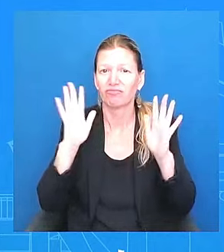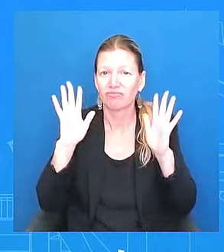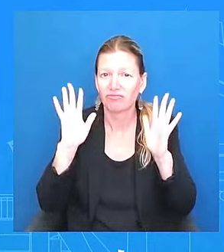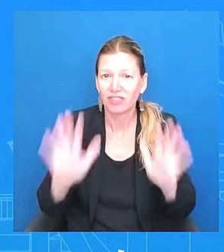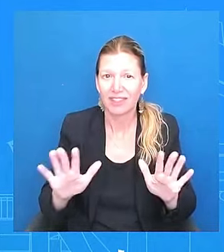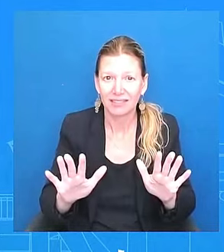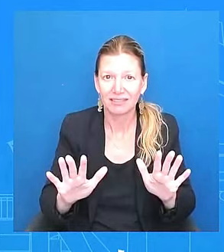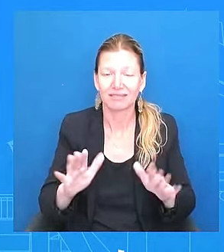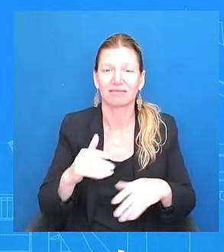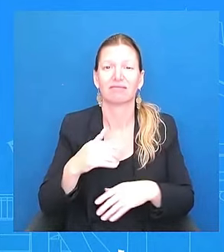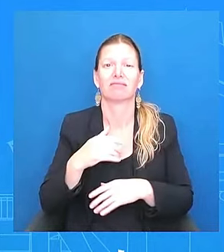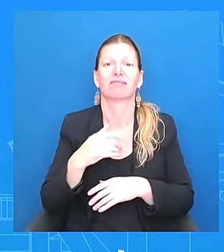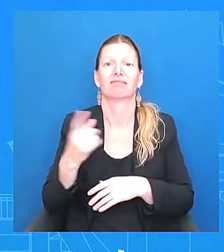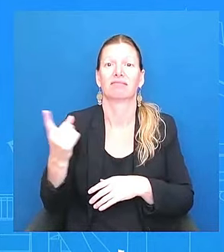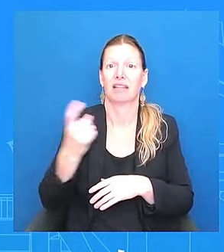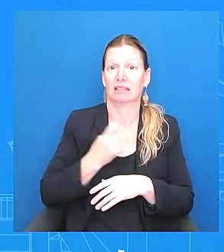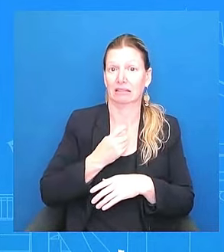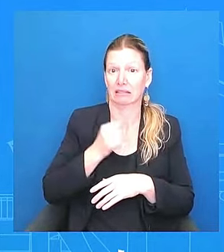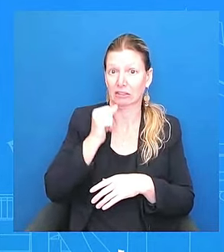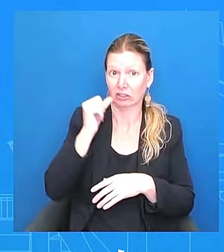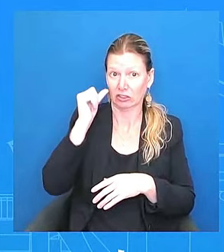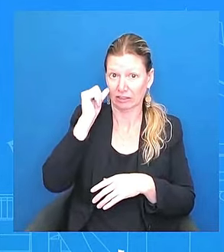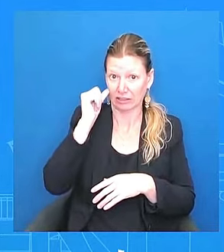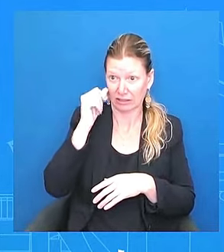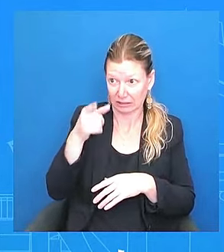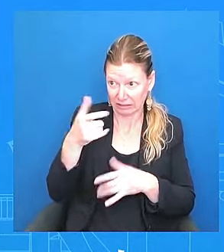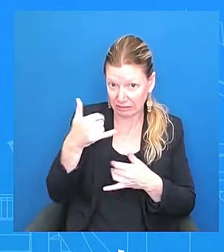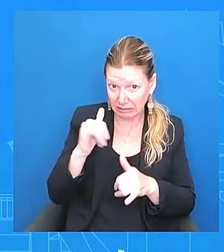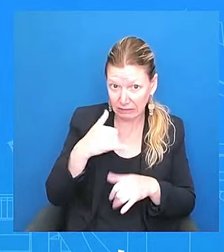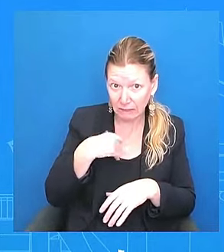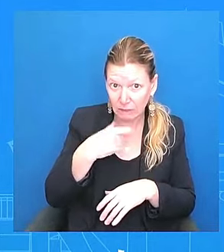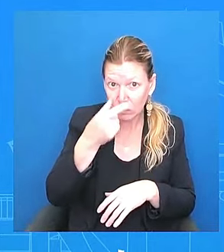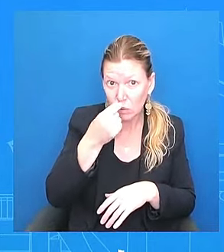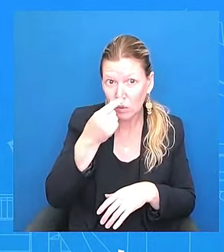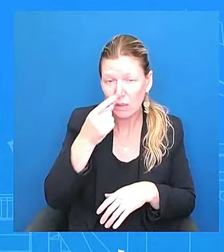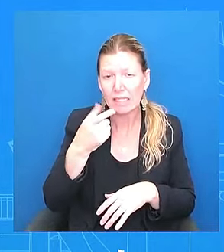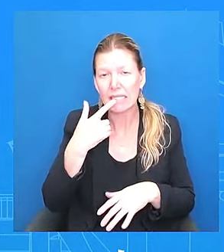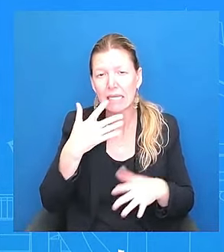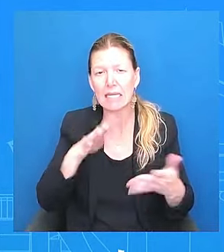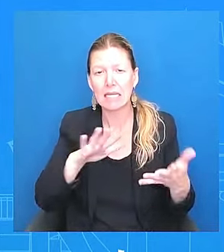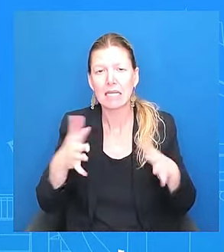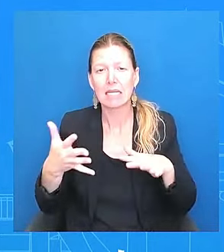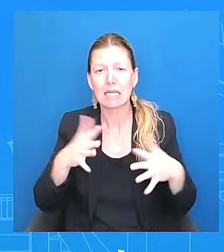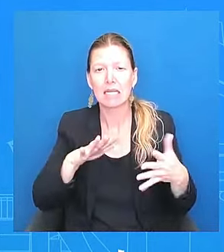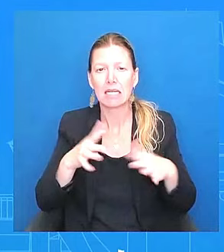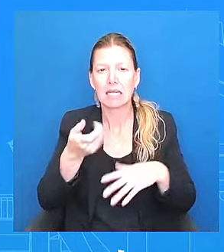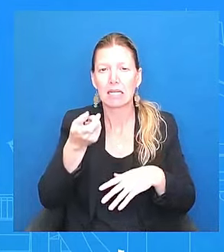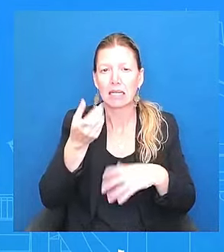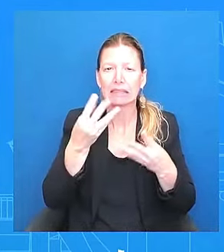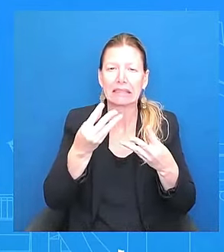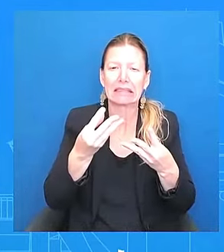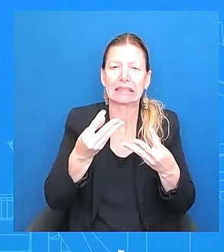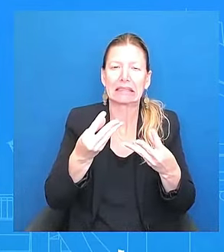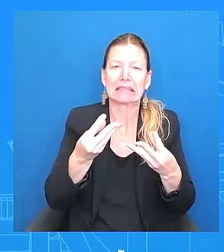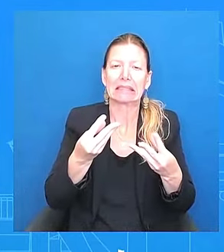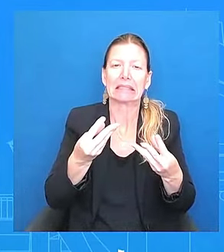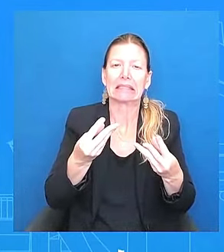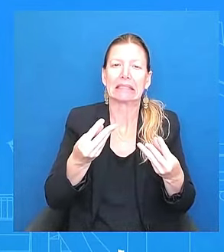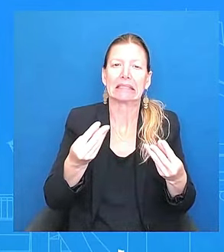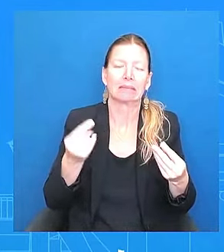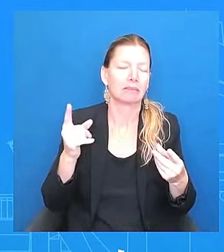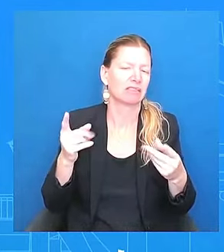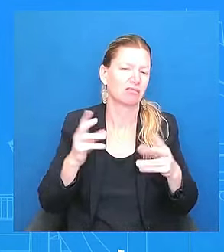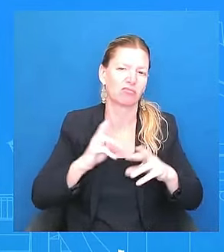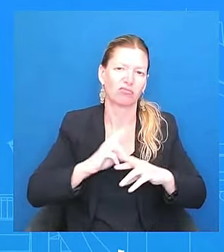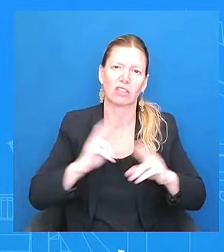if he still has a lingering cold, uh, and, uh, but he is ready to go. He's ready to go. I kind of have to wrap it up, but go ahead. Ms. Green,